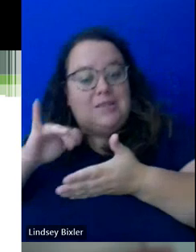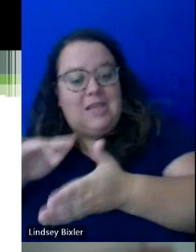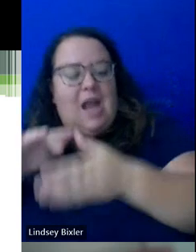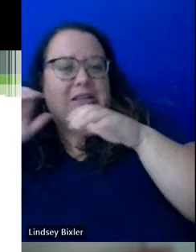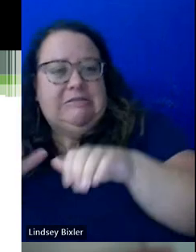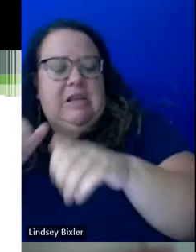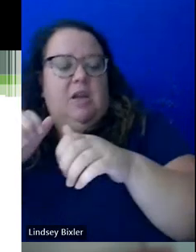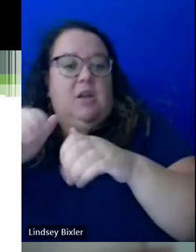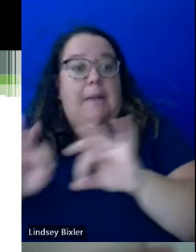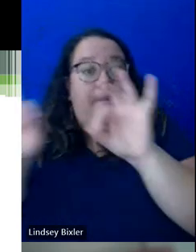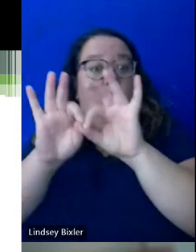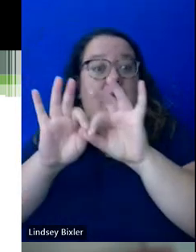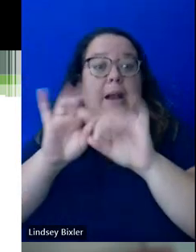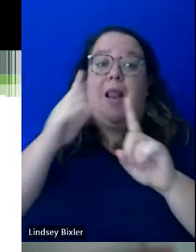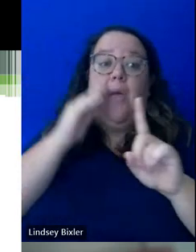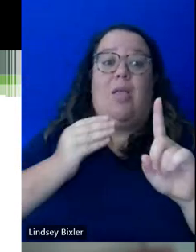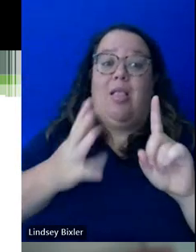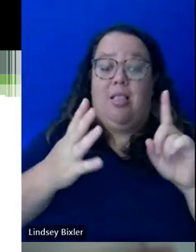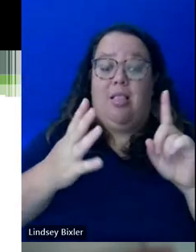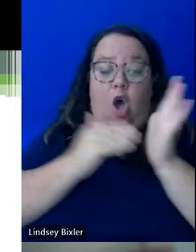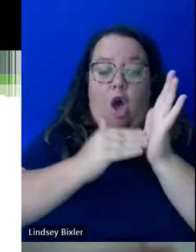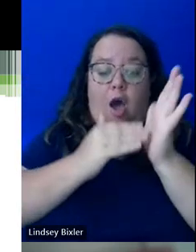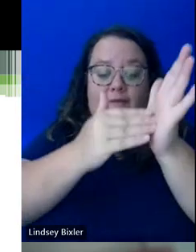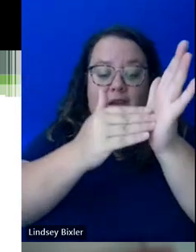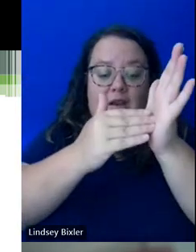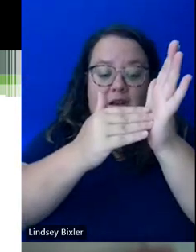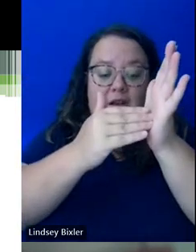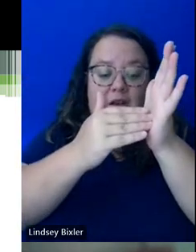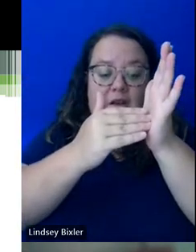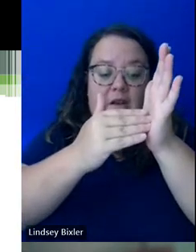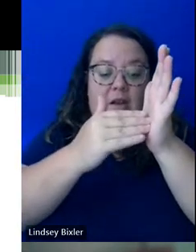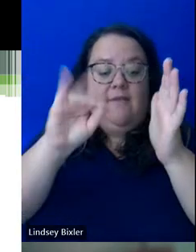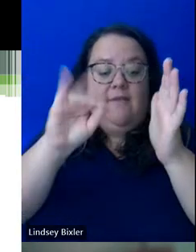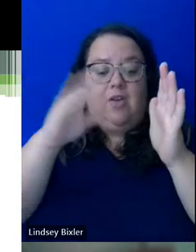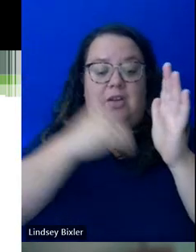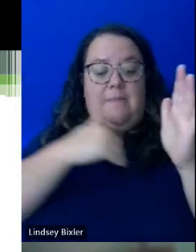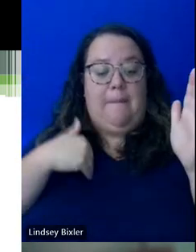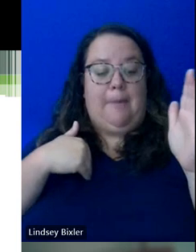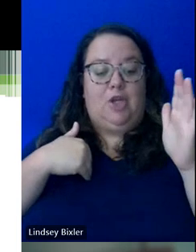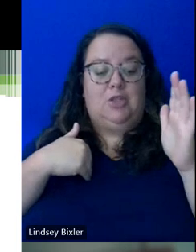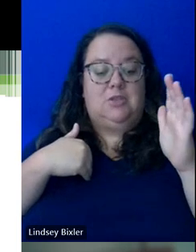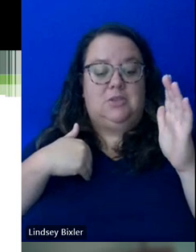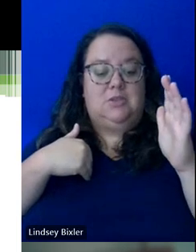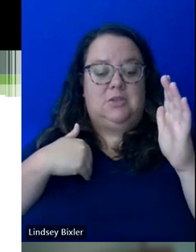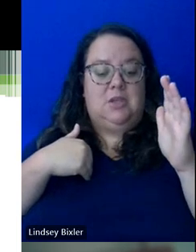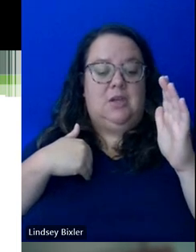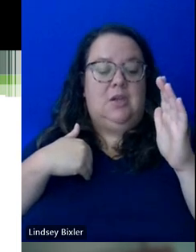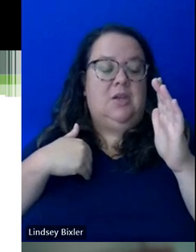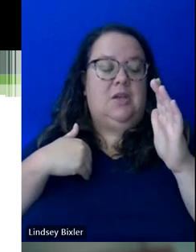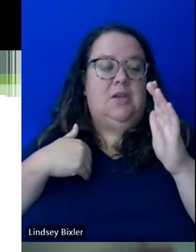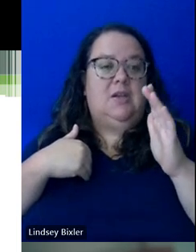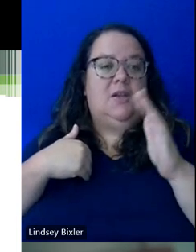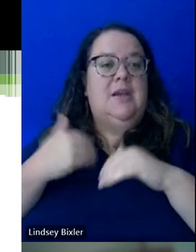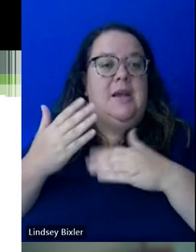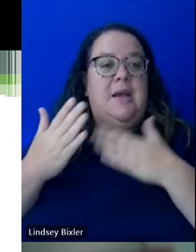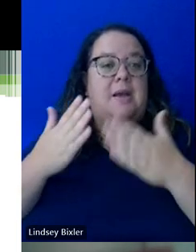I will say, though, that, you know, a lot of times faculty members aren't going to put this in the syllabus and they're not going to necessarily say it verbally. But if a